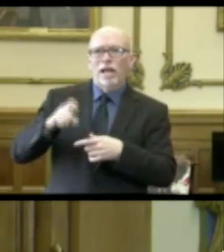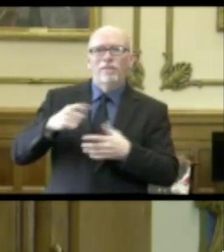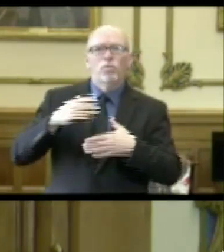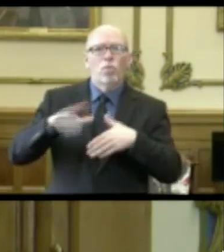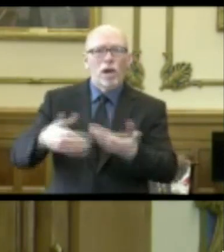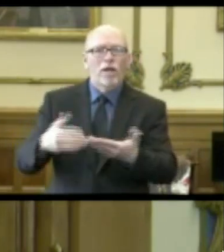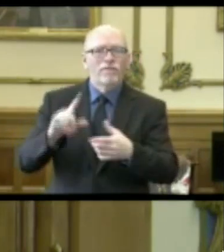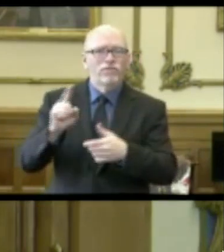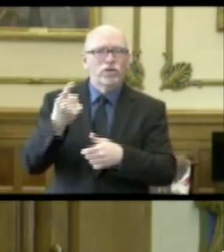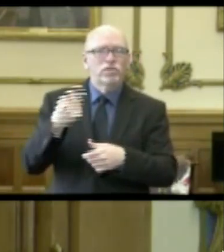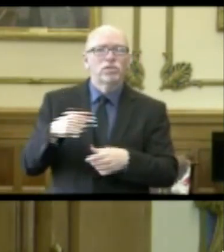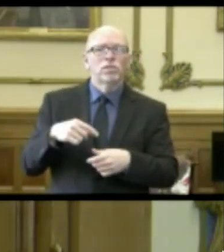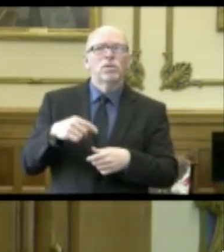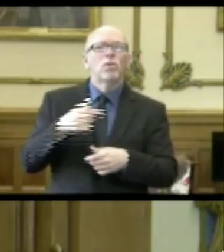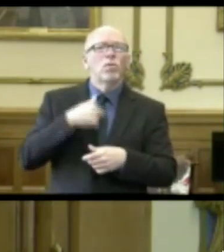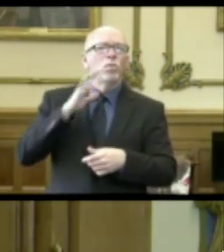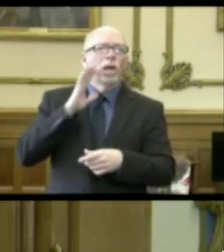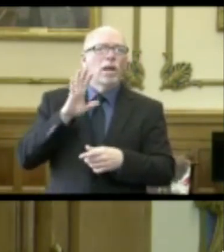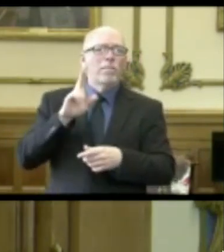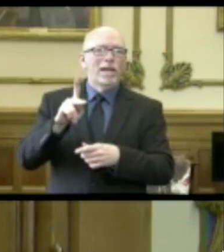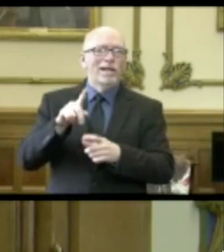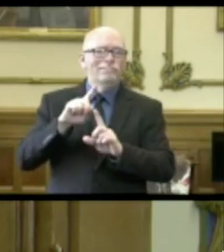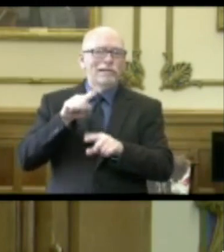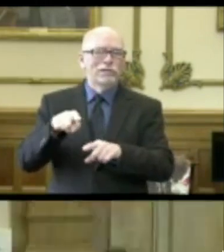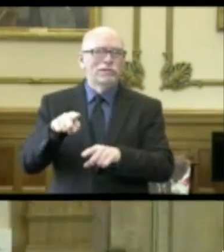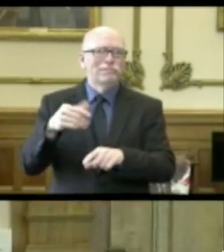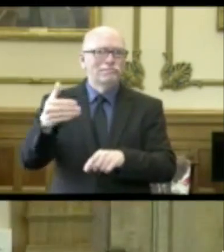first. So, we'll be back to you on that.